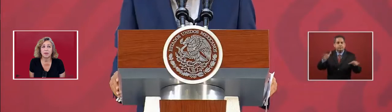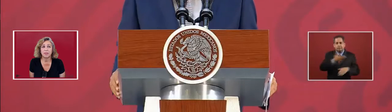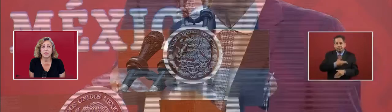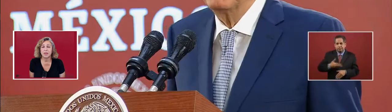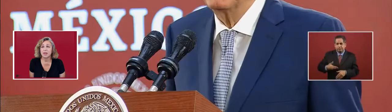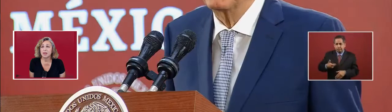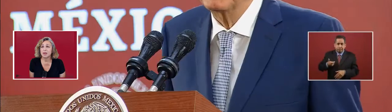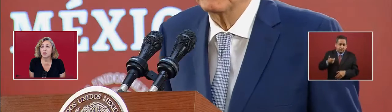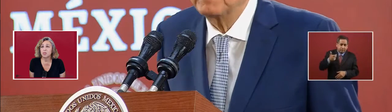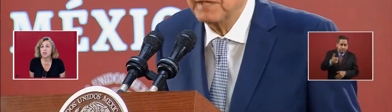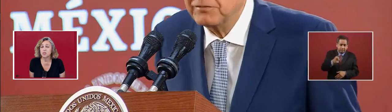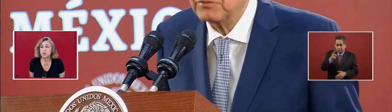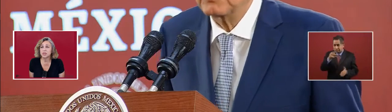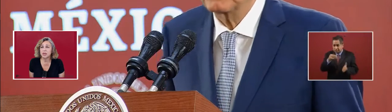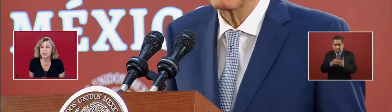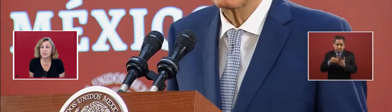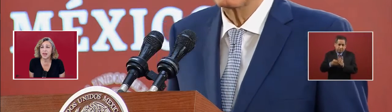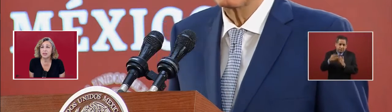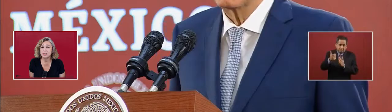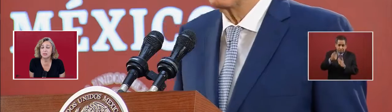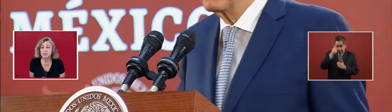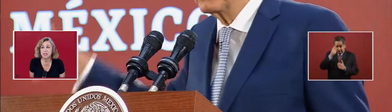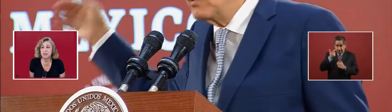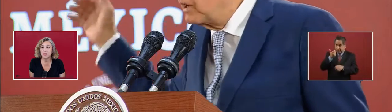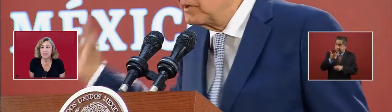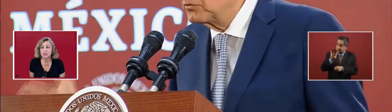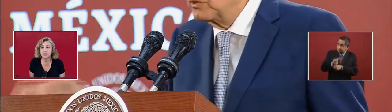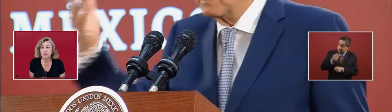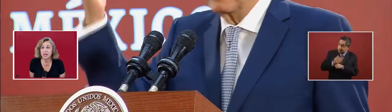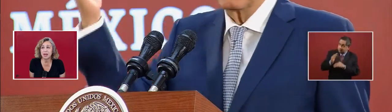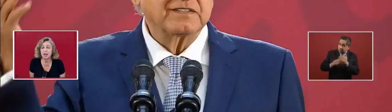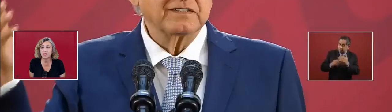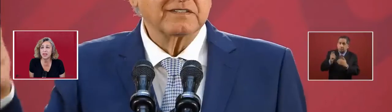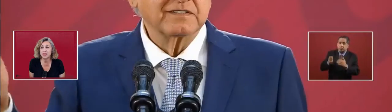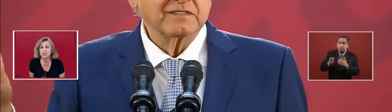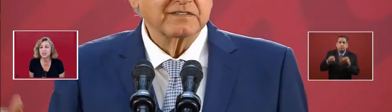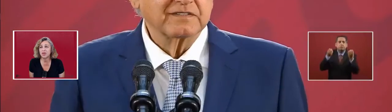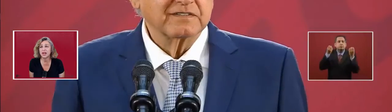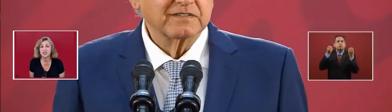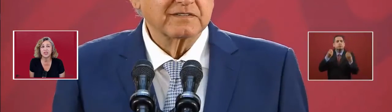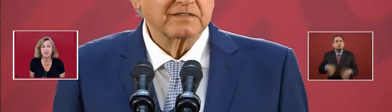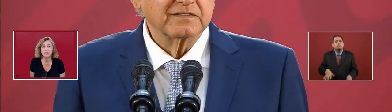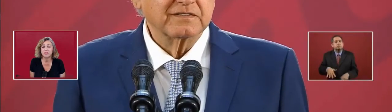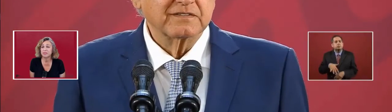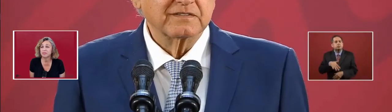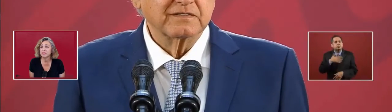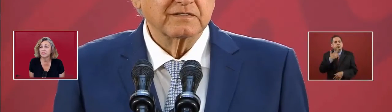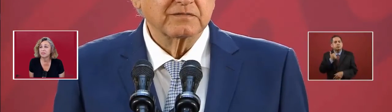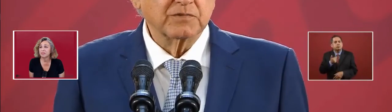which was $1,000 million, and all of that to the trash.